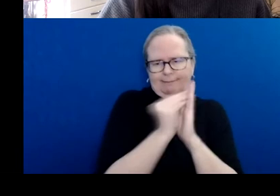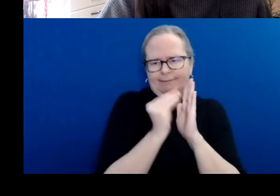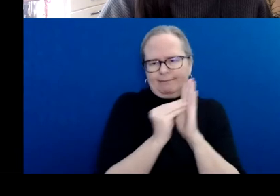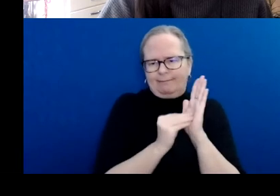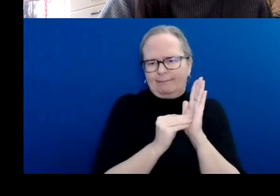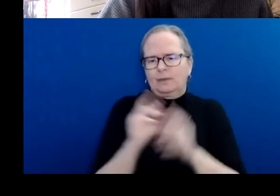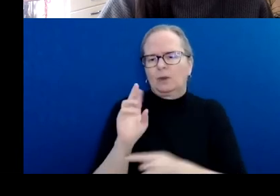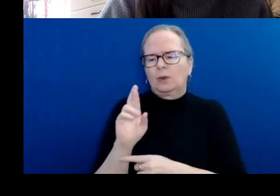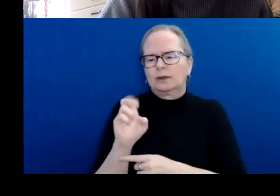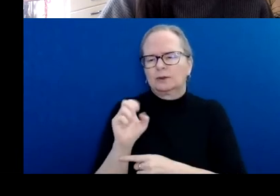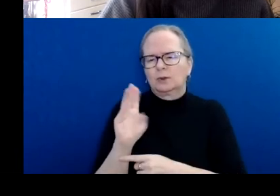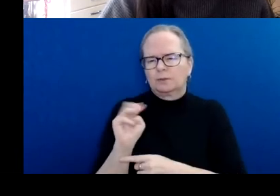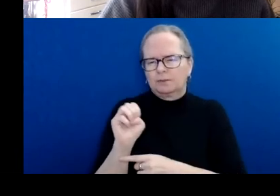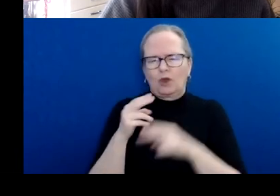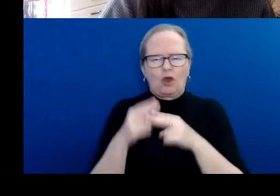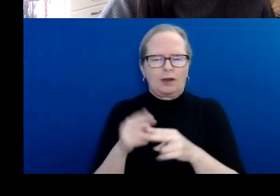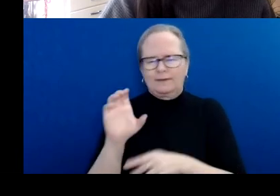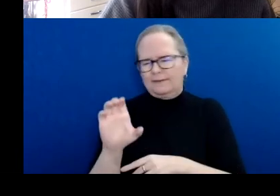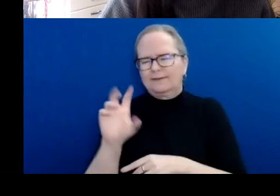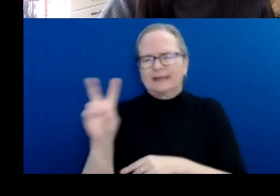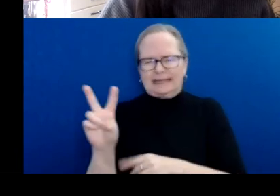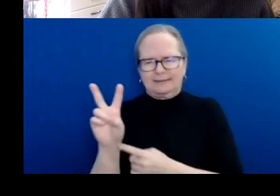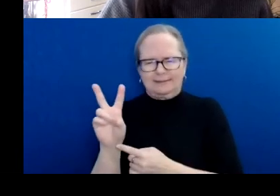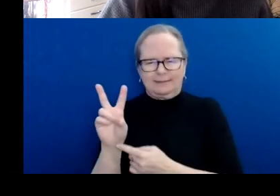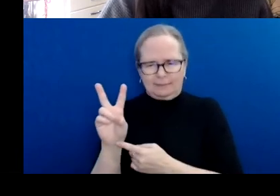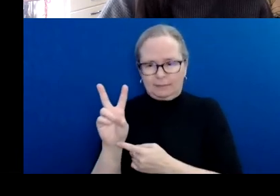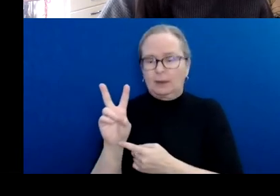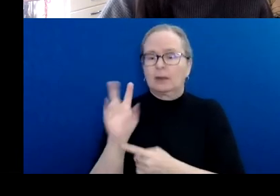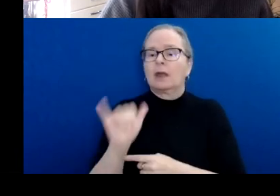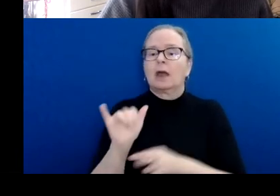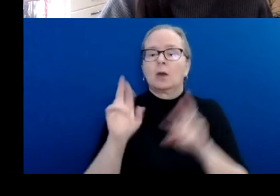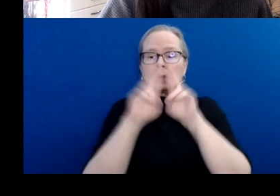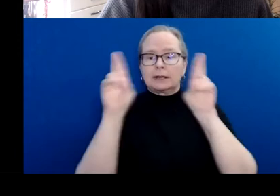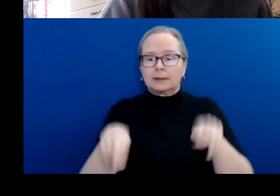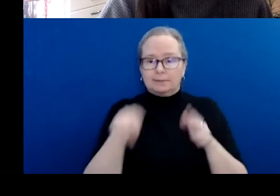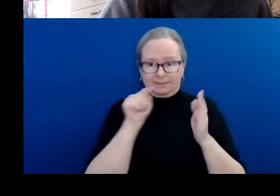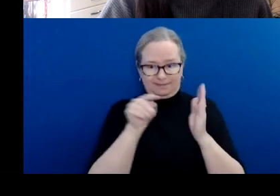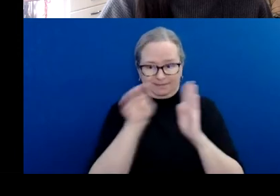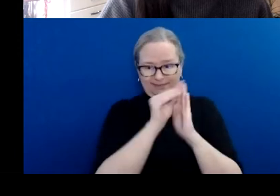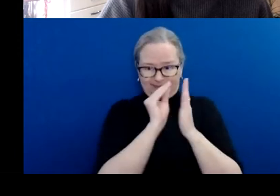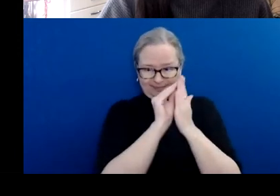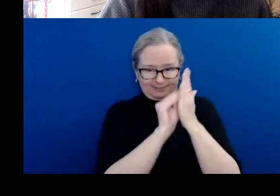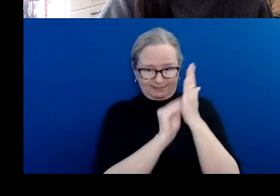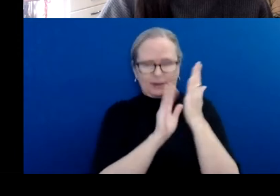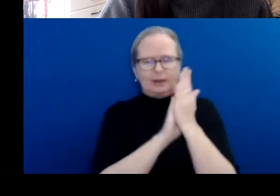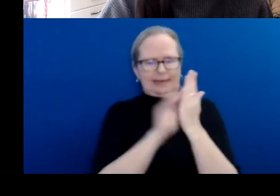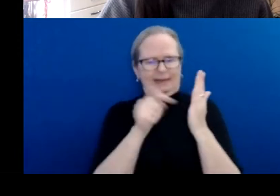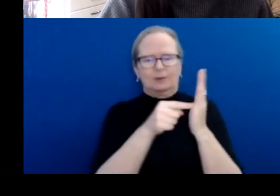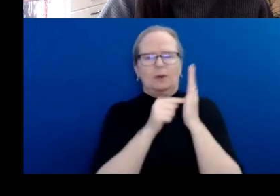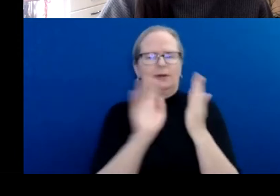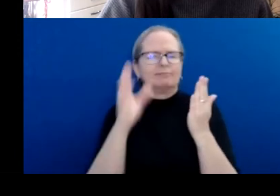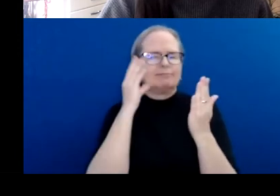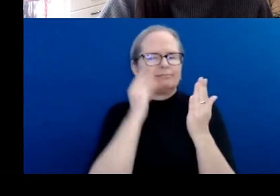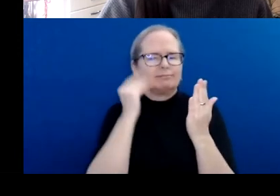This is a clear list of experiences that are relevant to your artistic practice. It can include